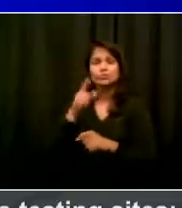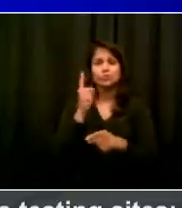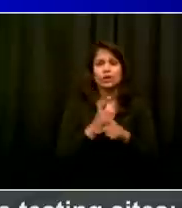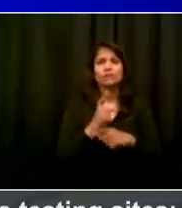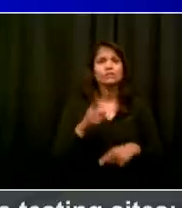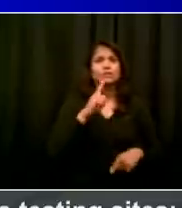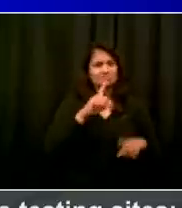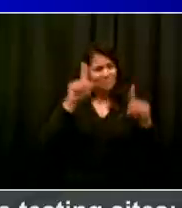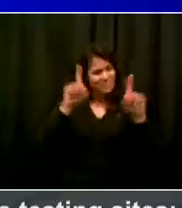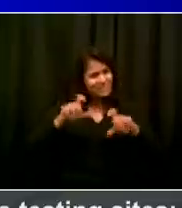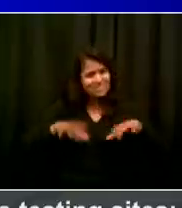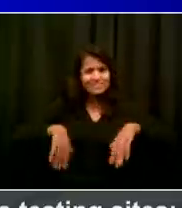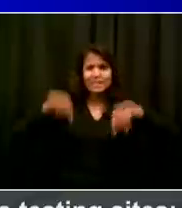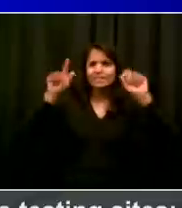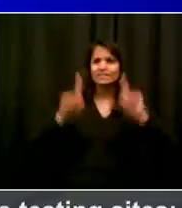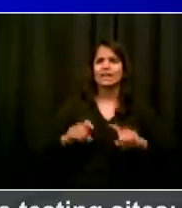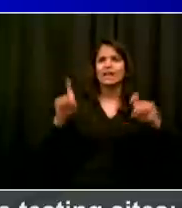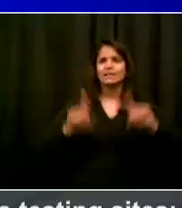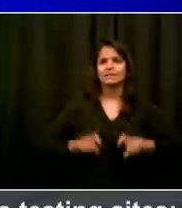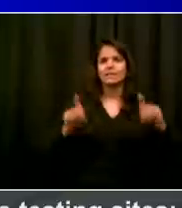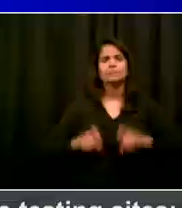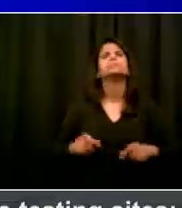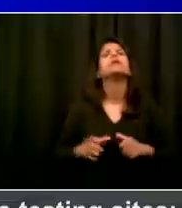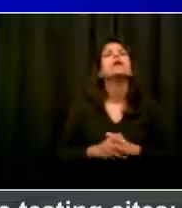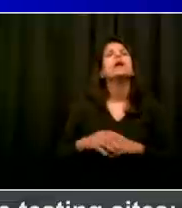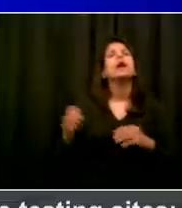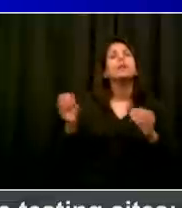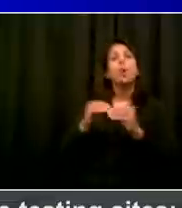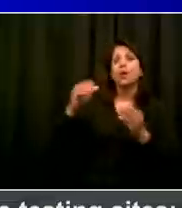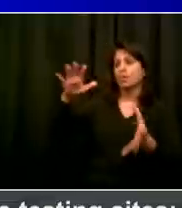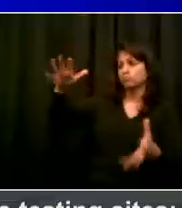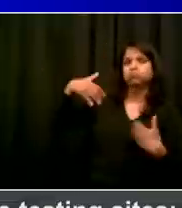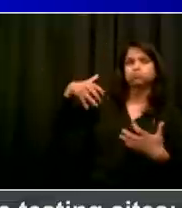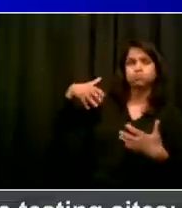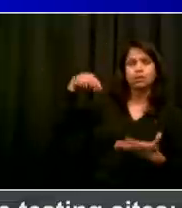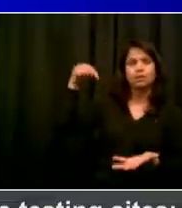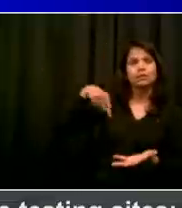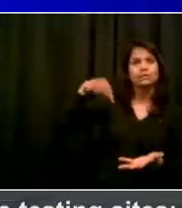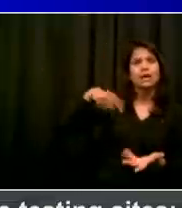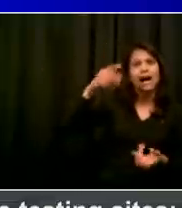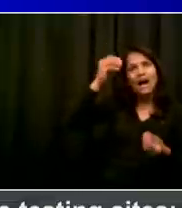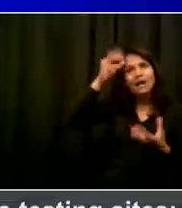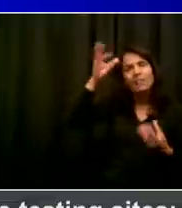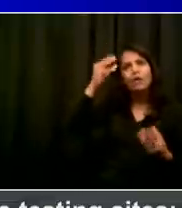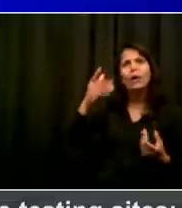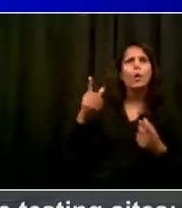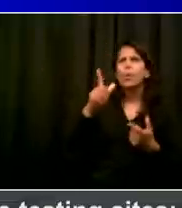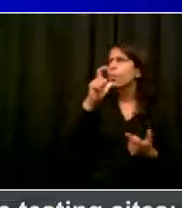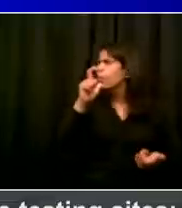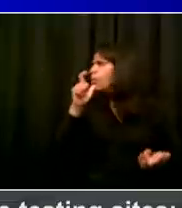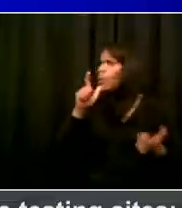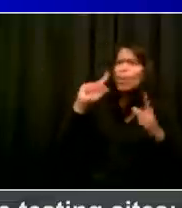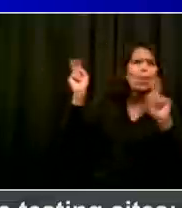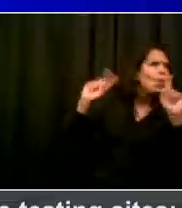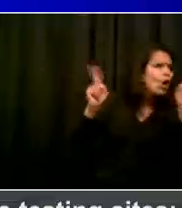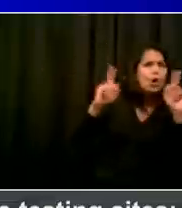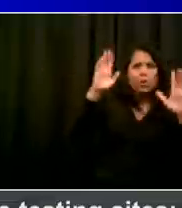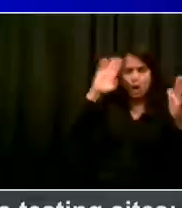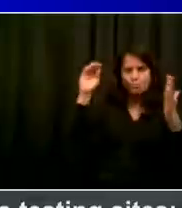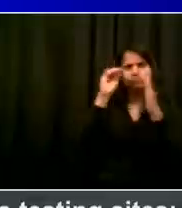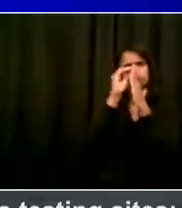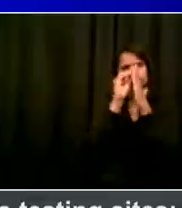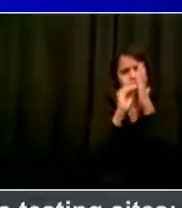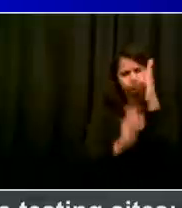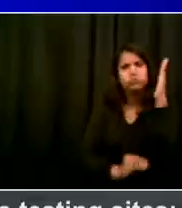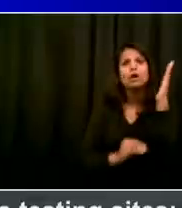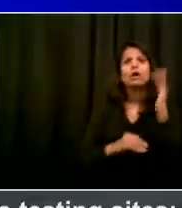available so that we have a full picture, and if people are infected, we can safely isolate them and get them the treatment that